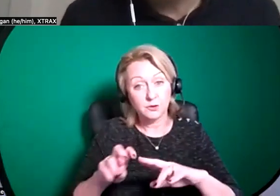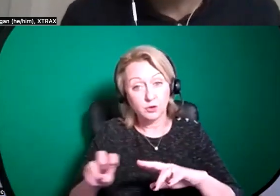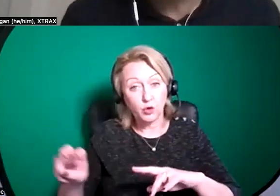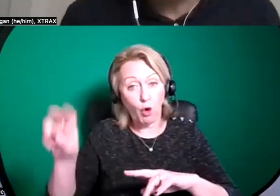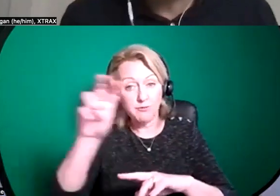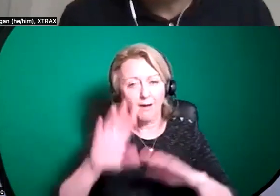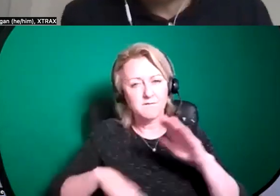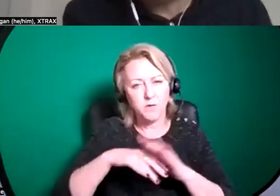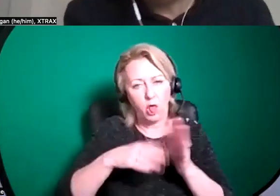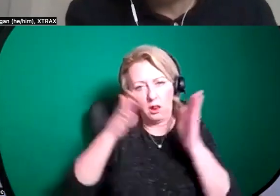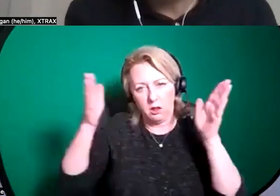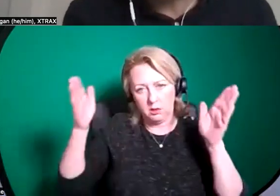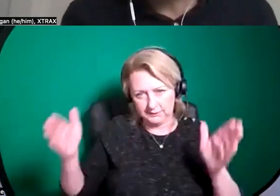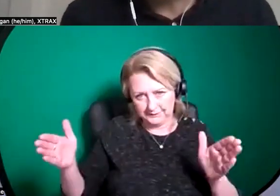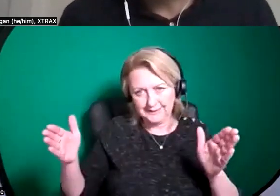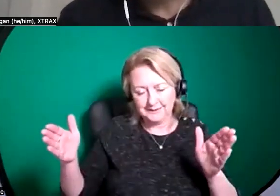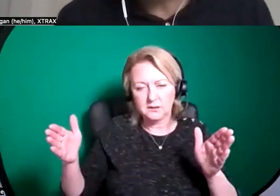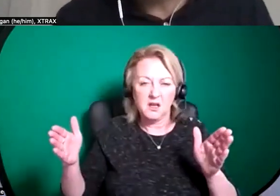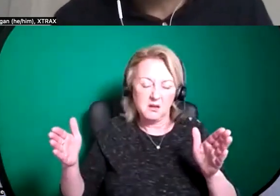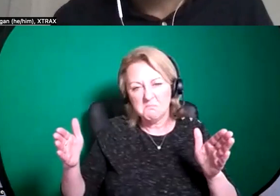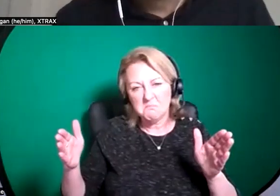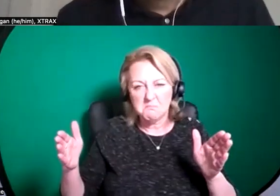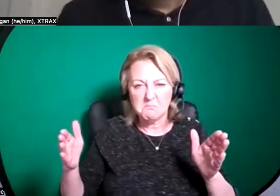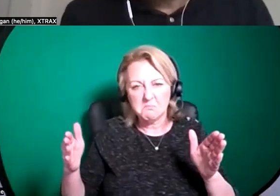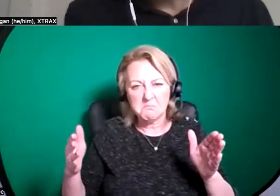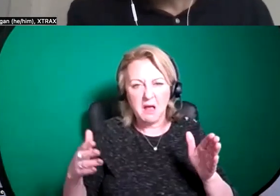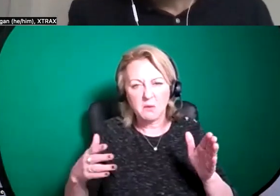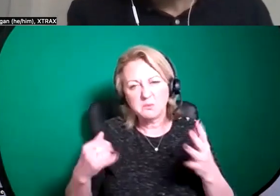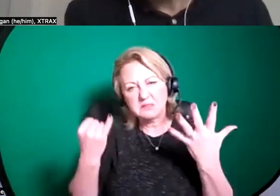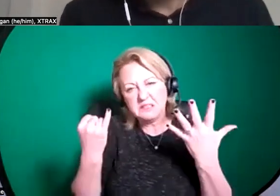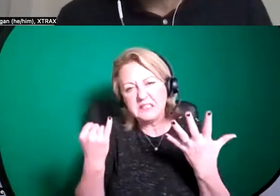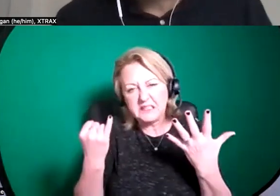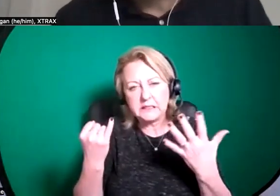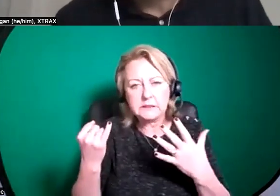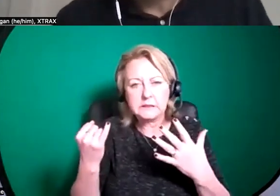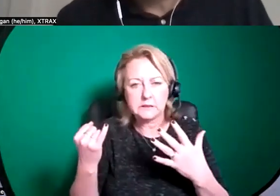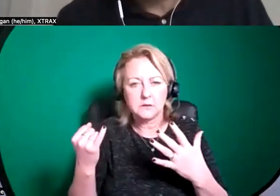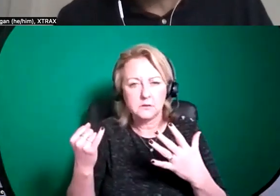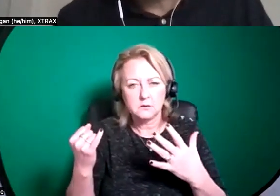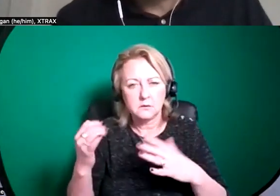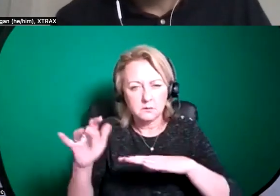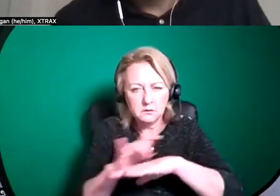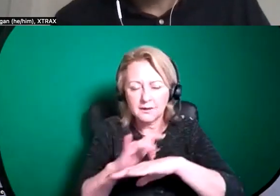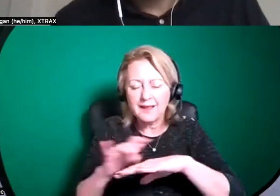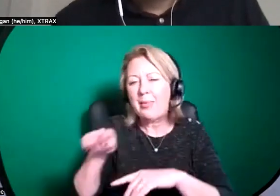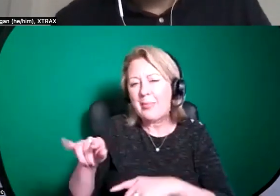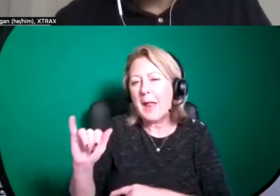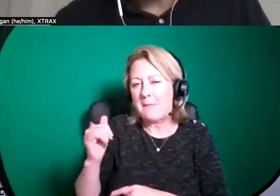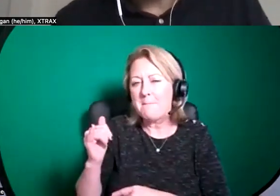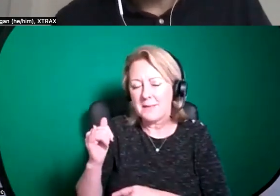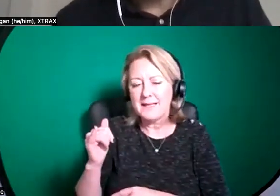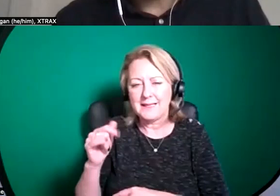season of work maybe it's had kind of half a dozen performances or more then that would maybe start kind of falling into the category of is